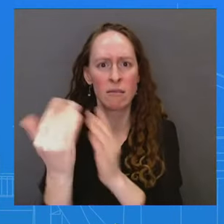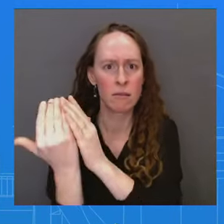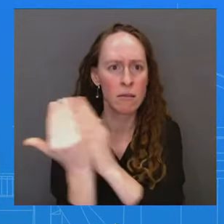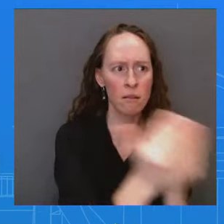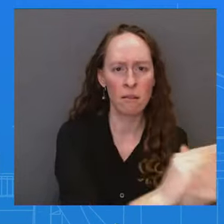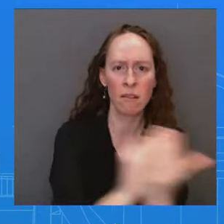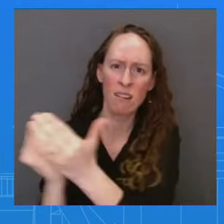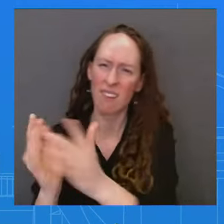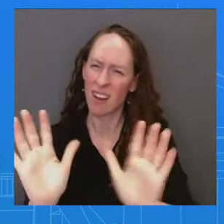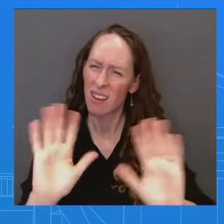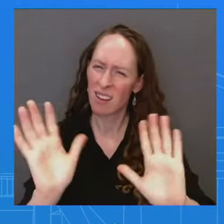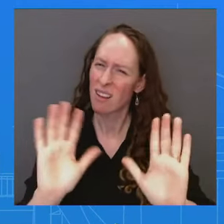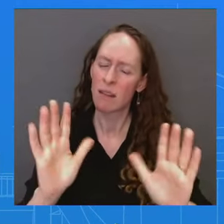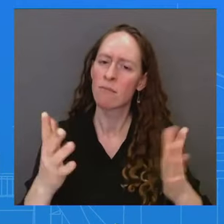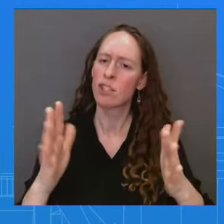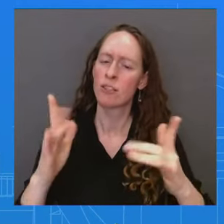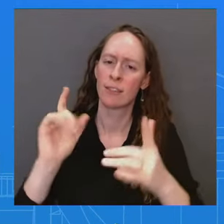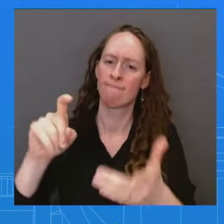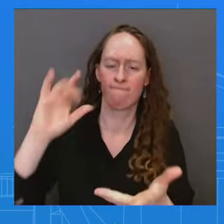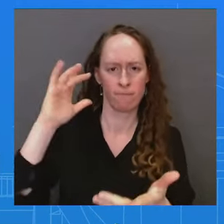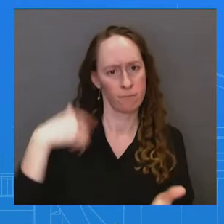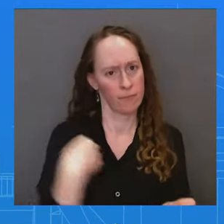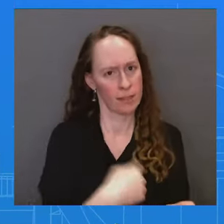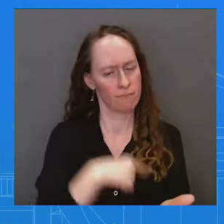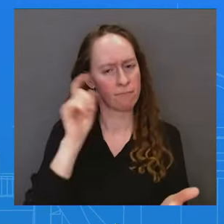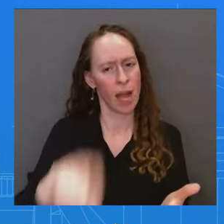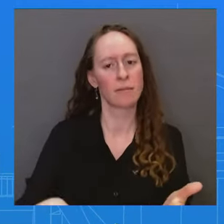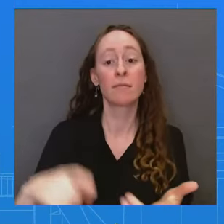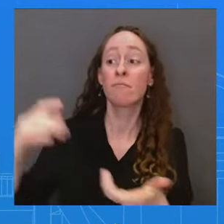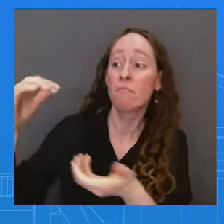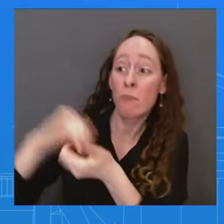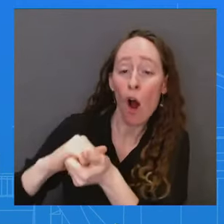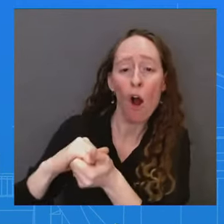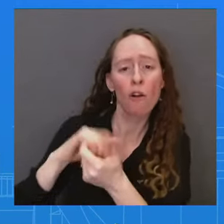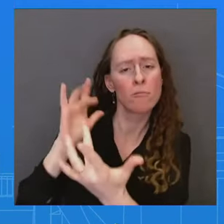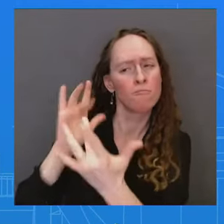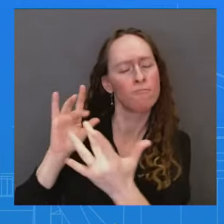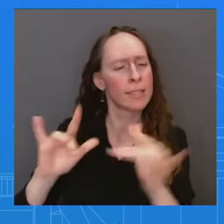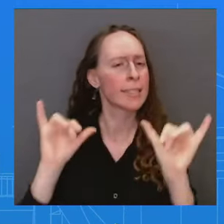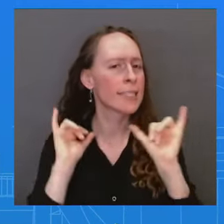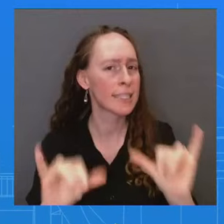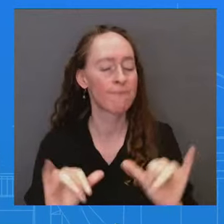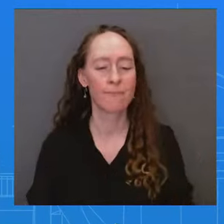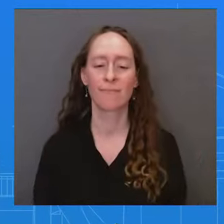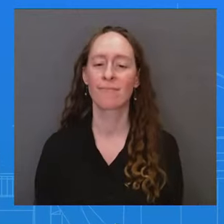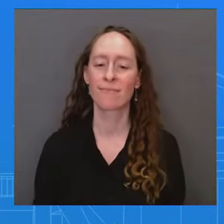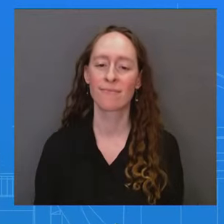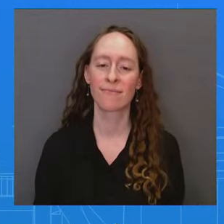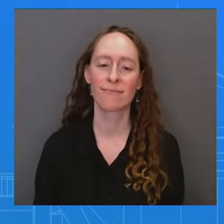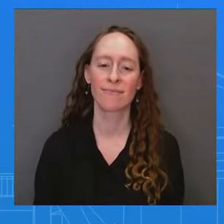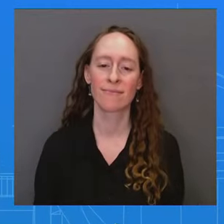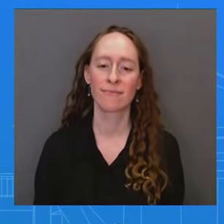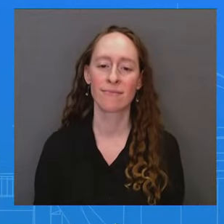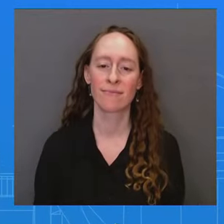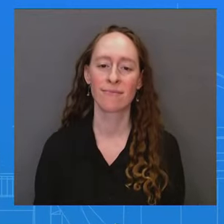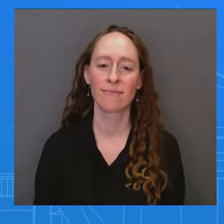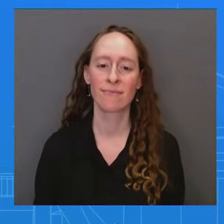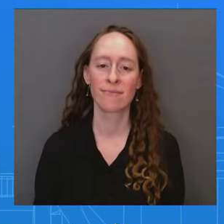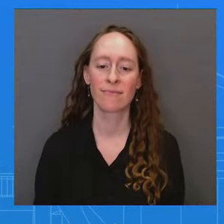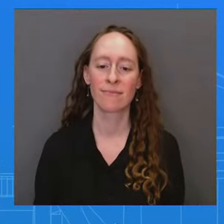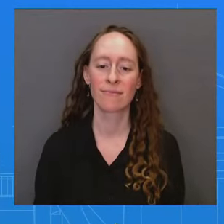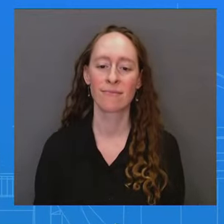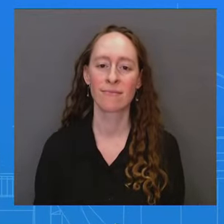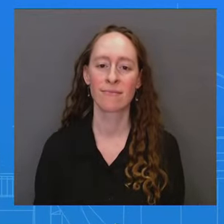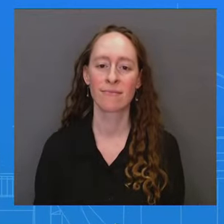partners about the appropriate next steps, but that's as far as I'll go. What's the U.S. reaction to recent comments from the Houthi leader that any American attack will not go